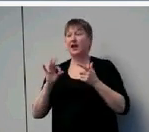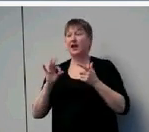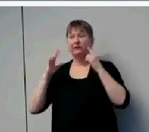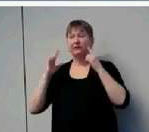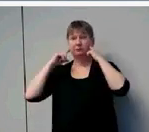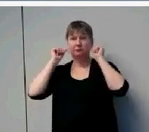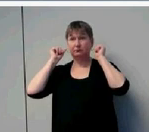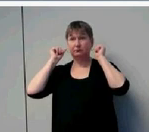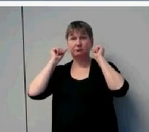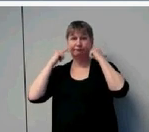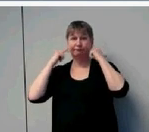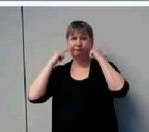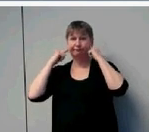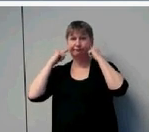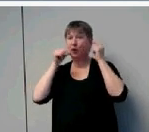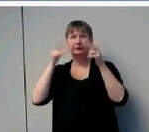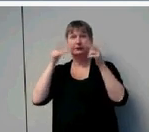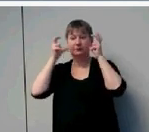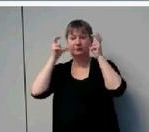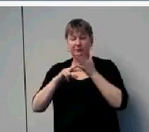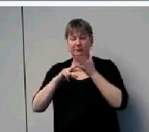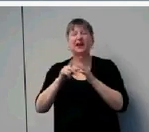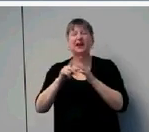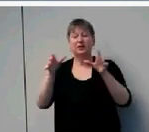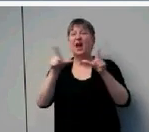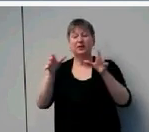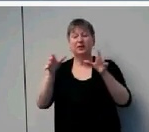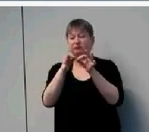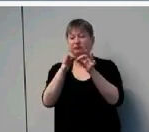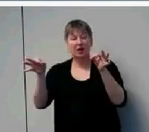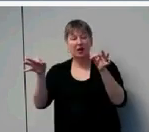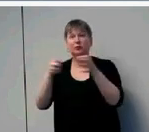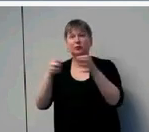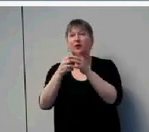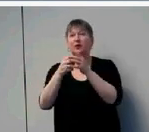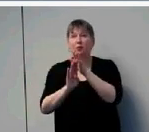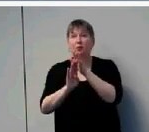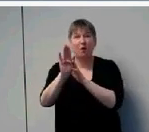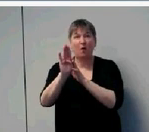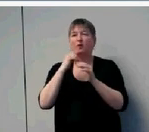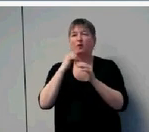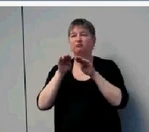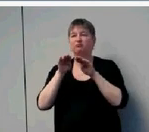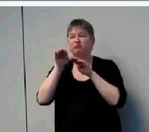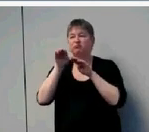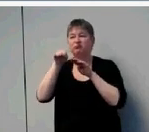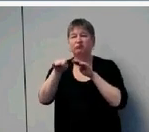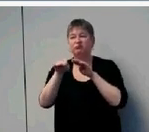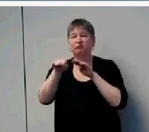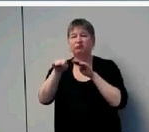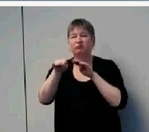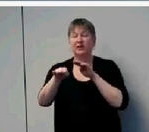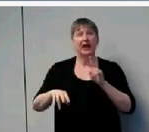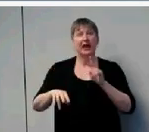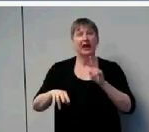no change in language growth over time. And so you see that at 2 years of age, the kids are